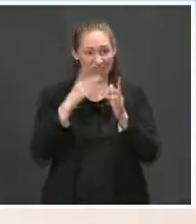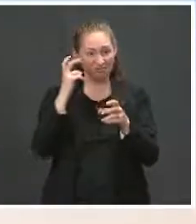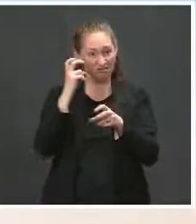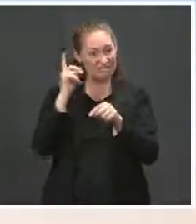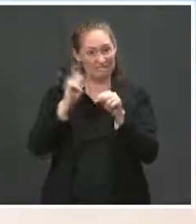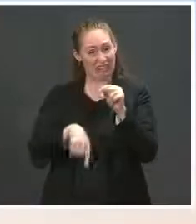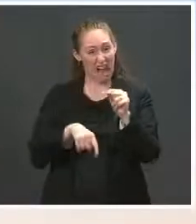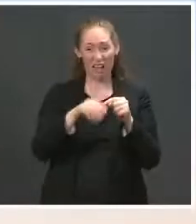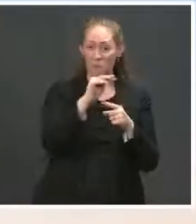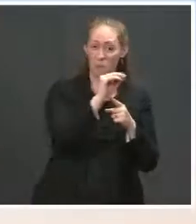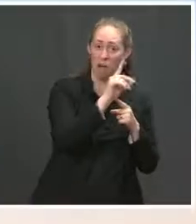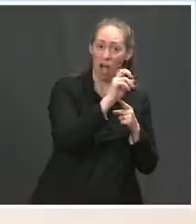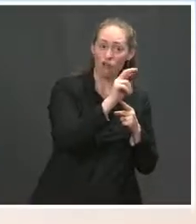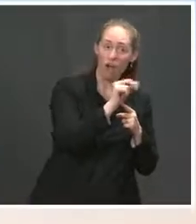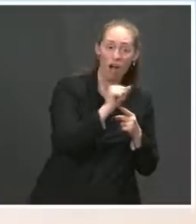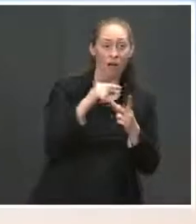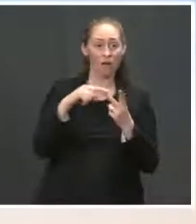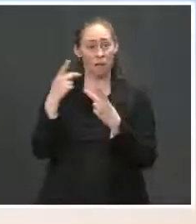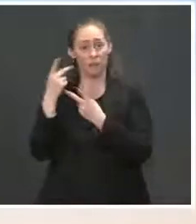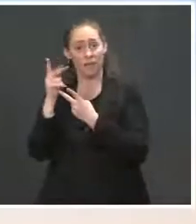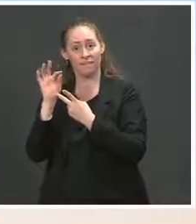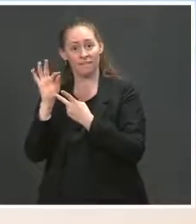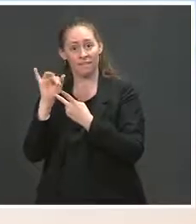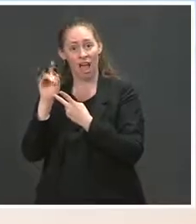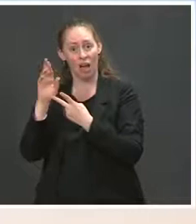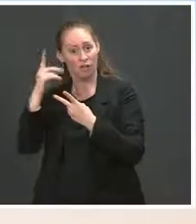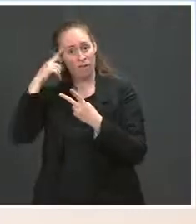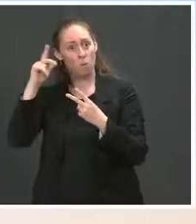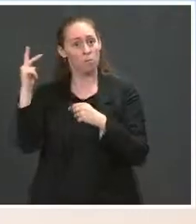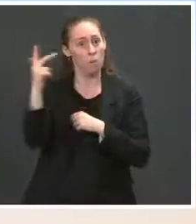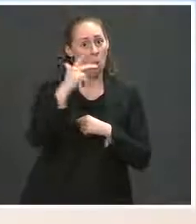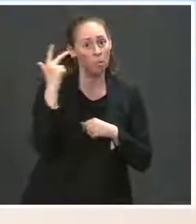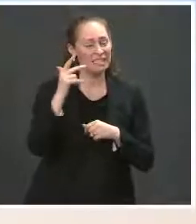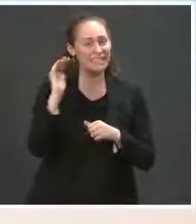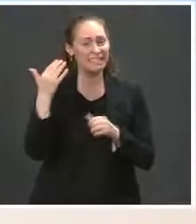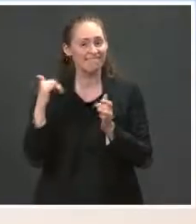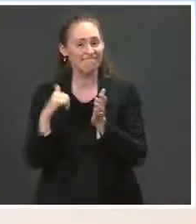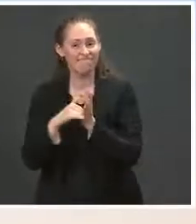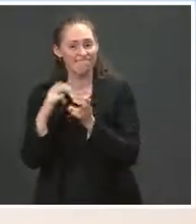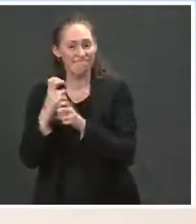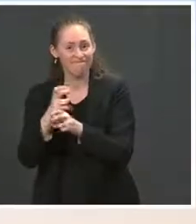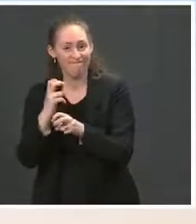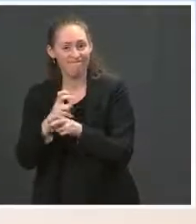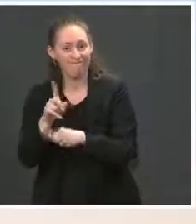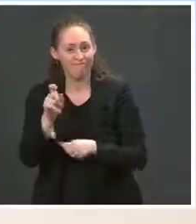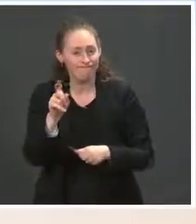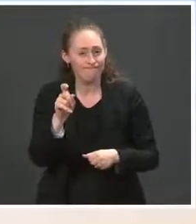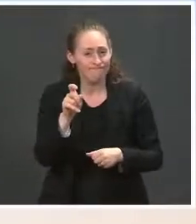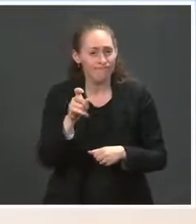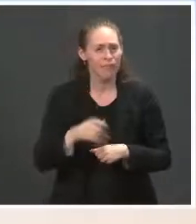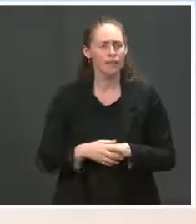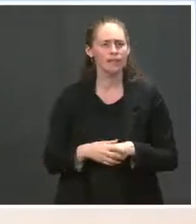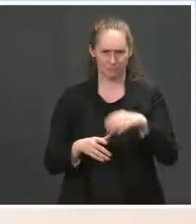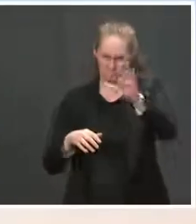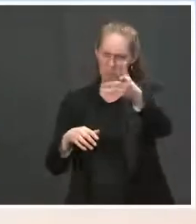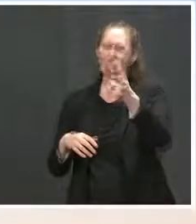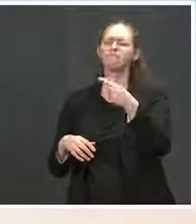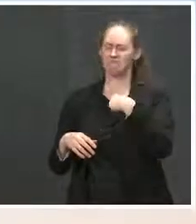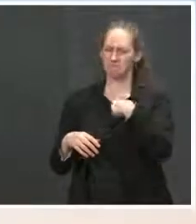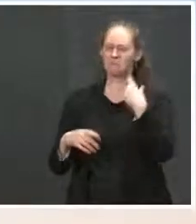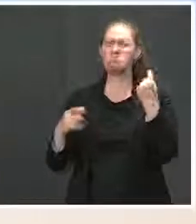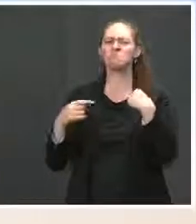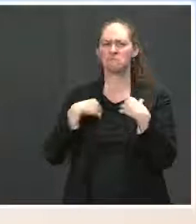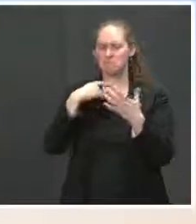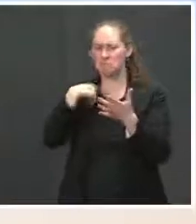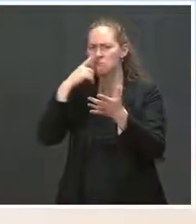clinics part of the slowing rate of vaccinations that we're seeing? I'm happy to check and see if that's a factor. What I